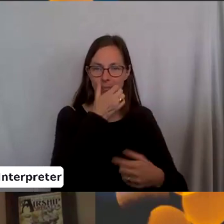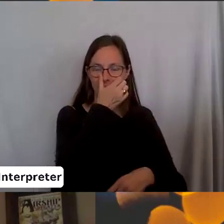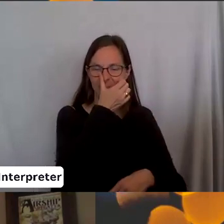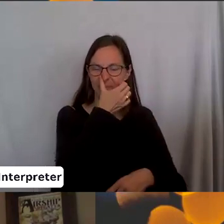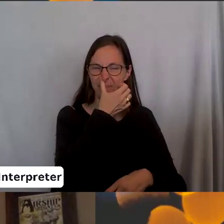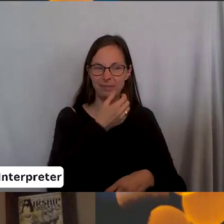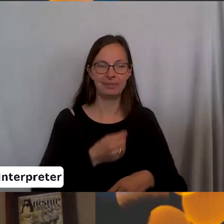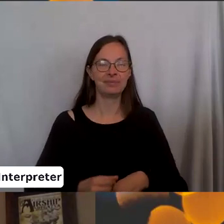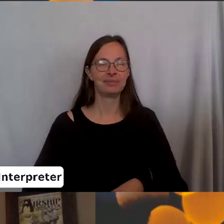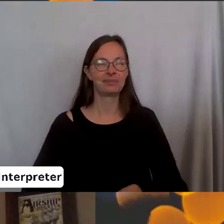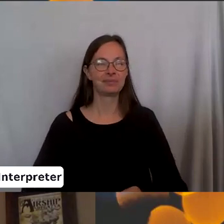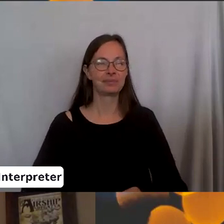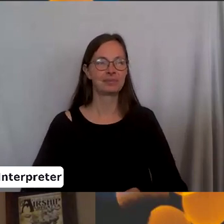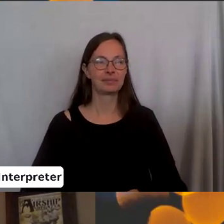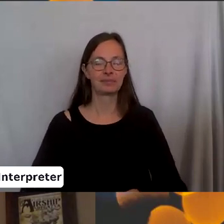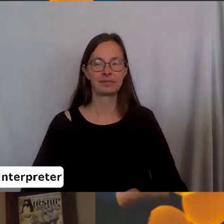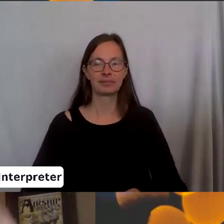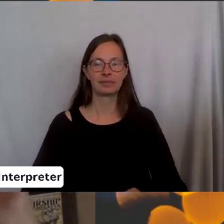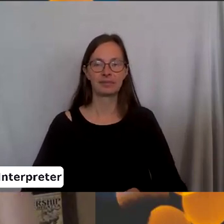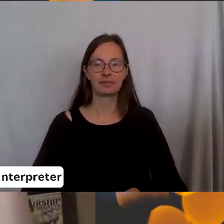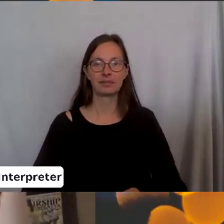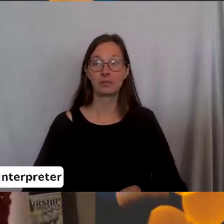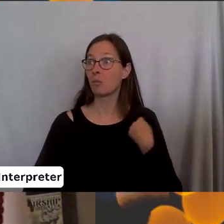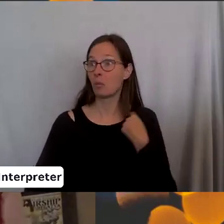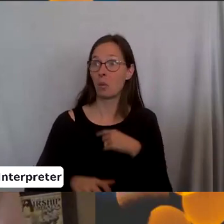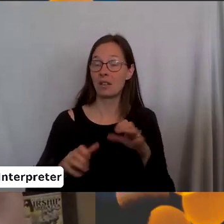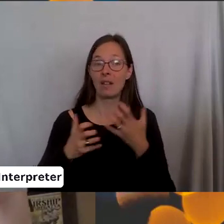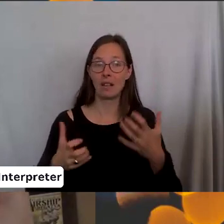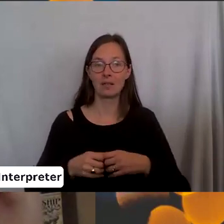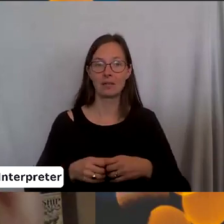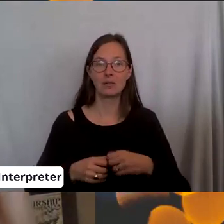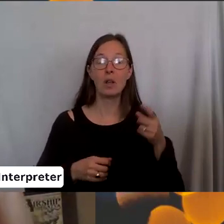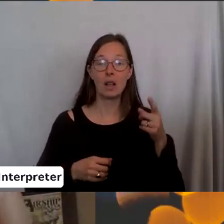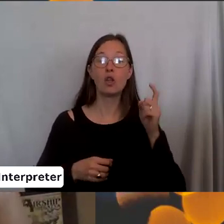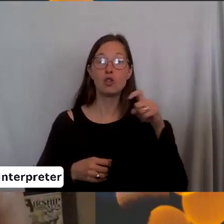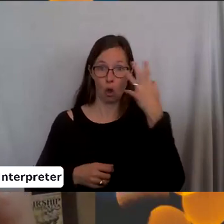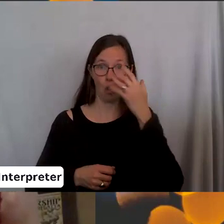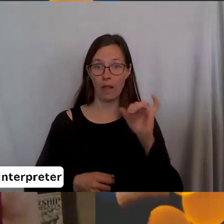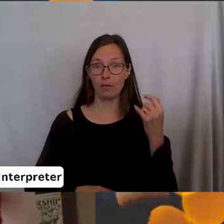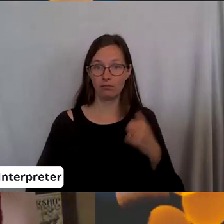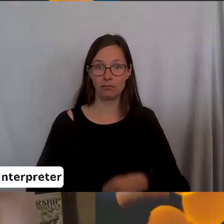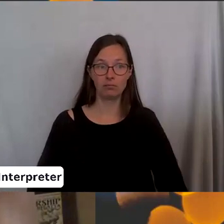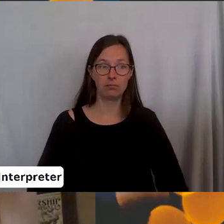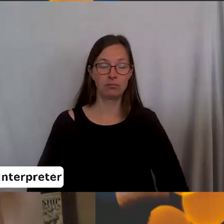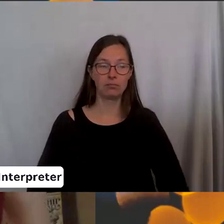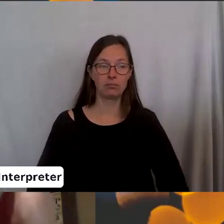Okay. We got through so much. think, so we're going to set out the, uh, This is what it should look like. Yeah.